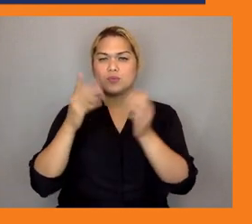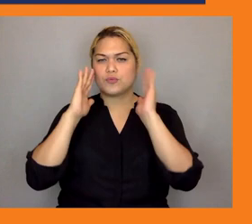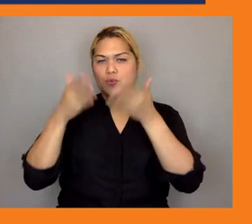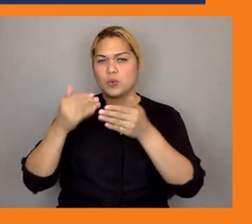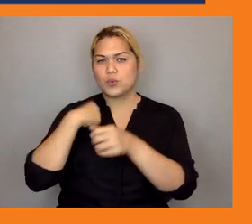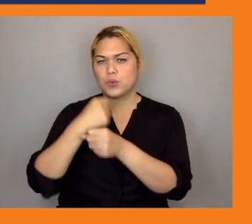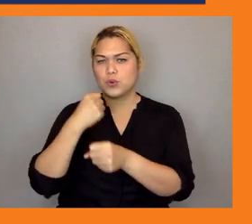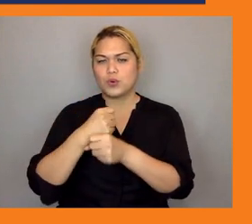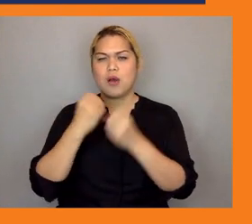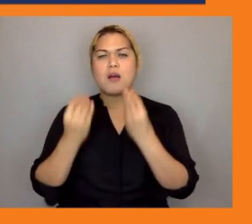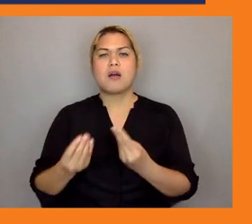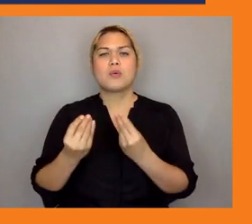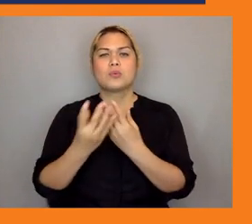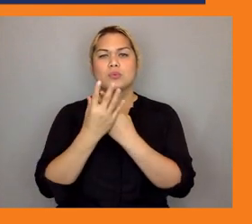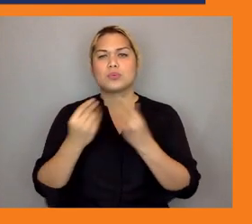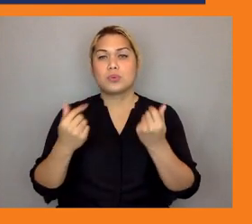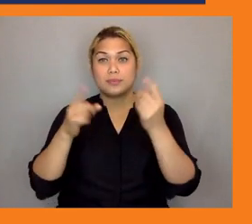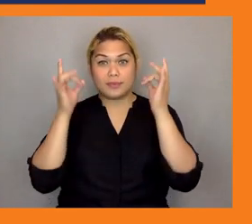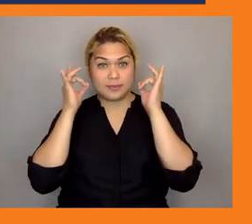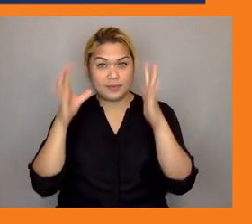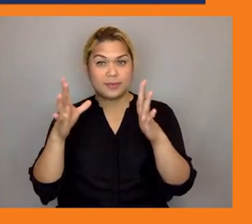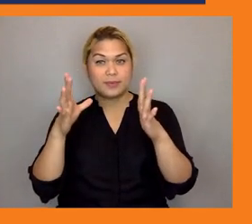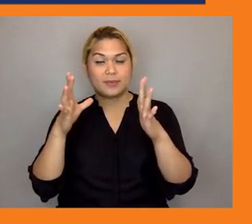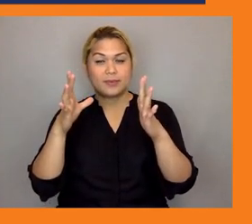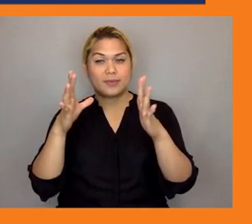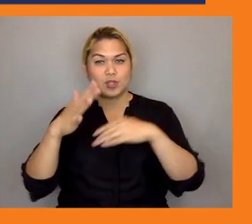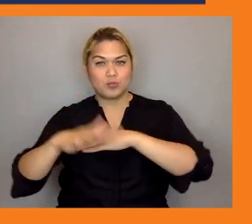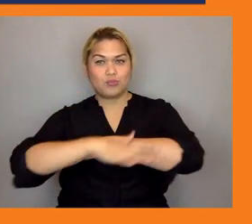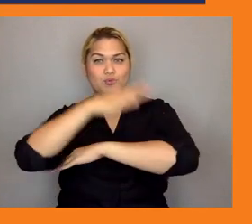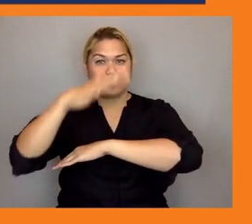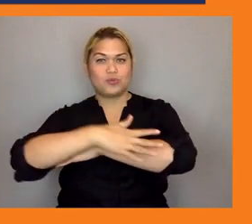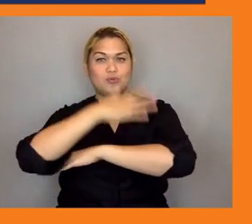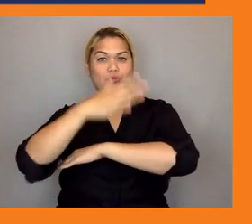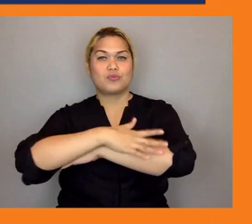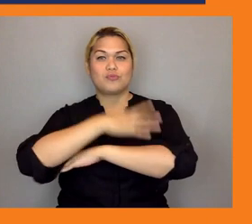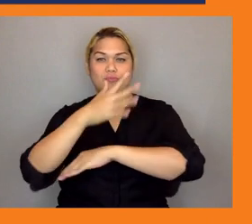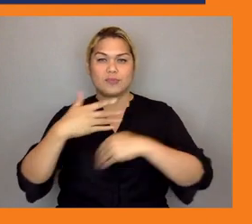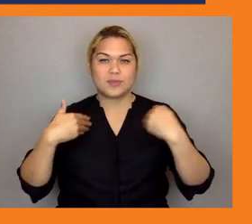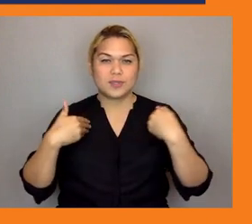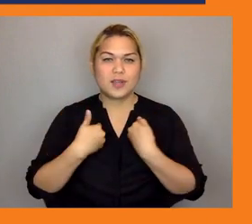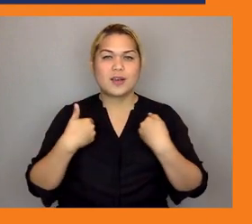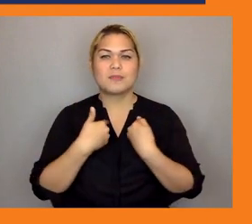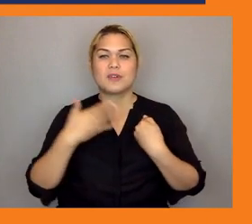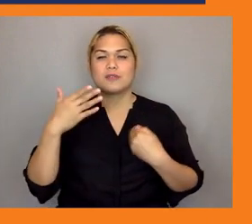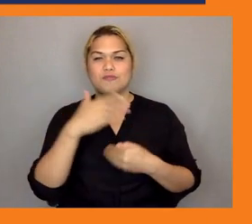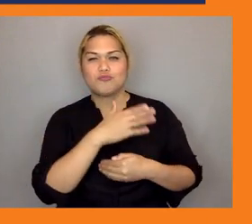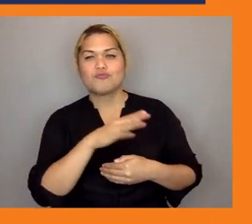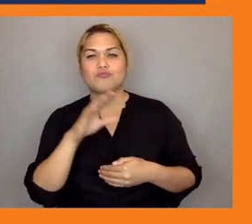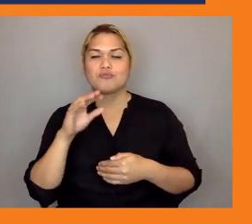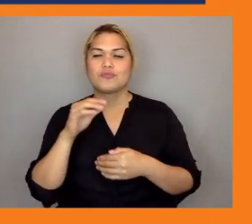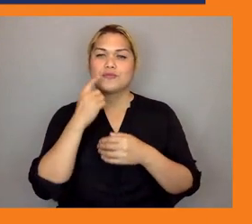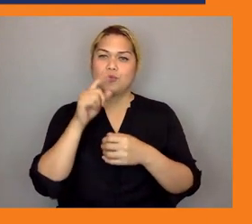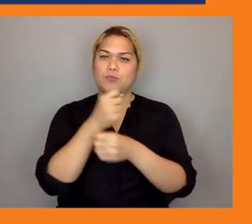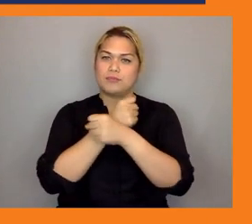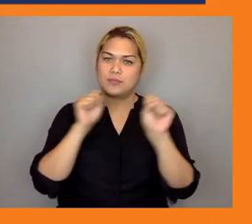marine animals while simultaneously finding equitable approaches to safeguard the rights of local communities who depend on